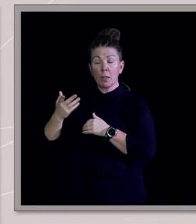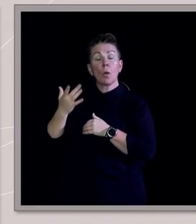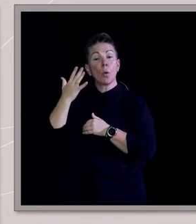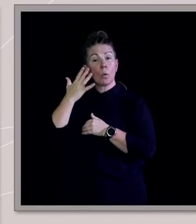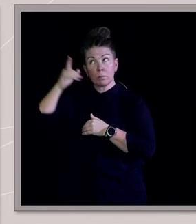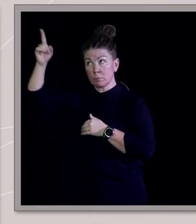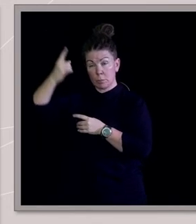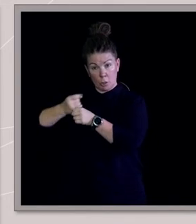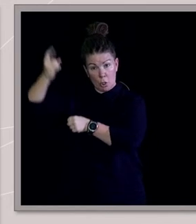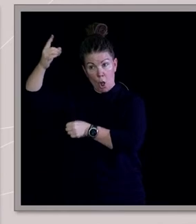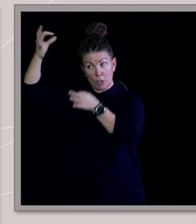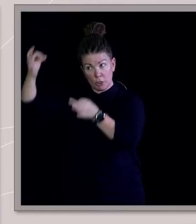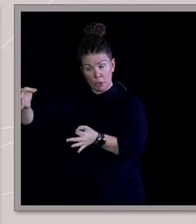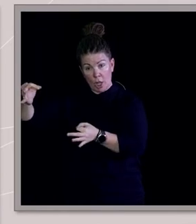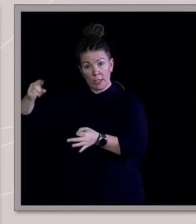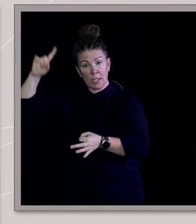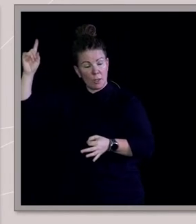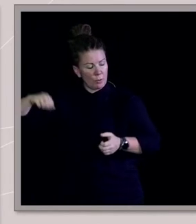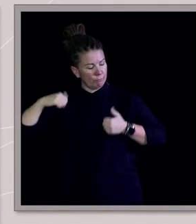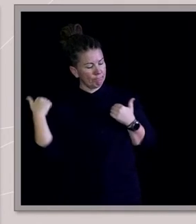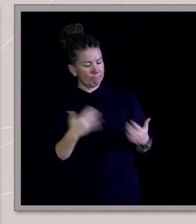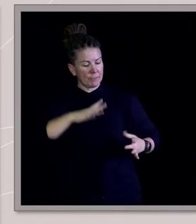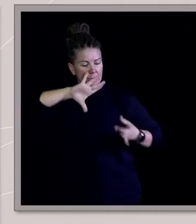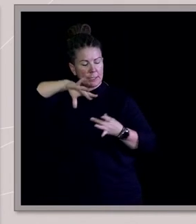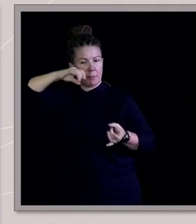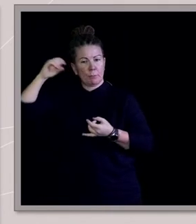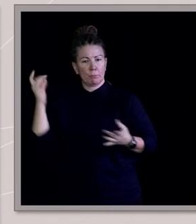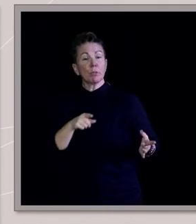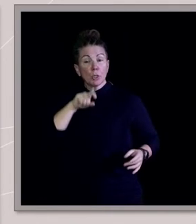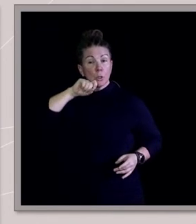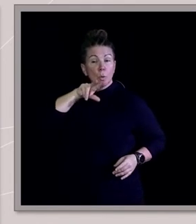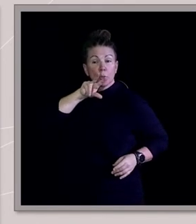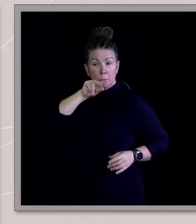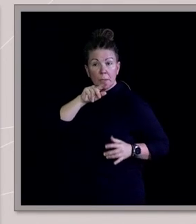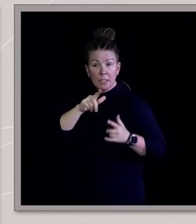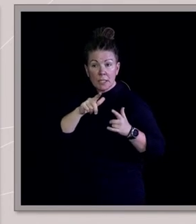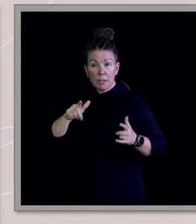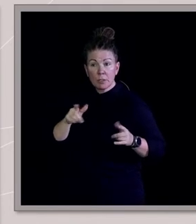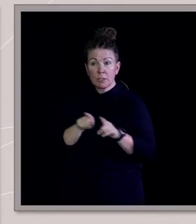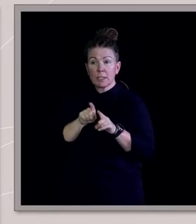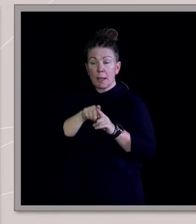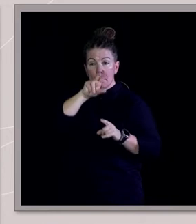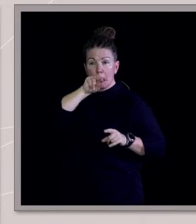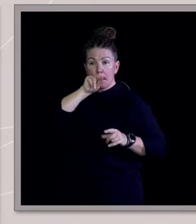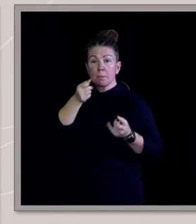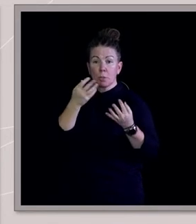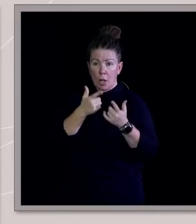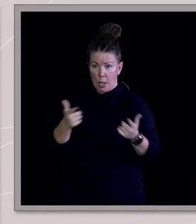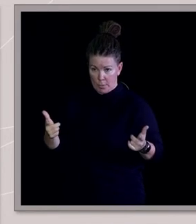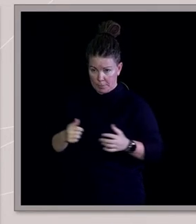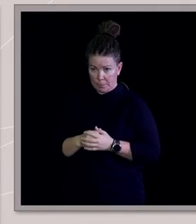when the moment's right, He's going to fill you up with His Holy Spirit, and you're going to speak out in tongues like we do, us adults. And so,